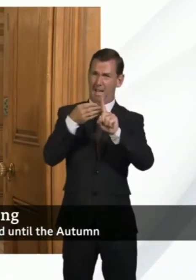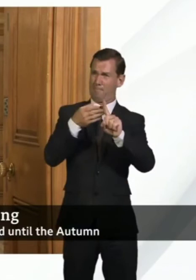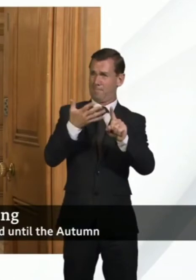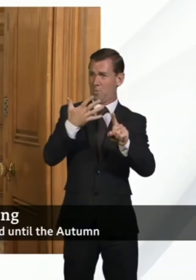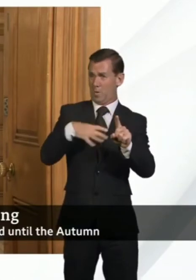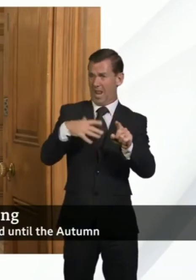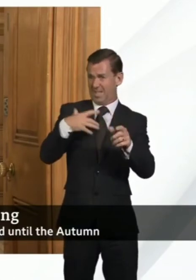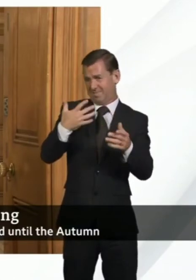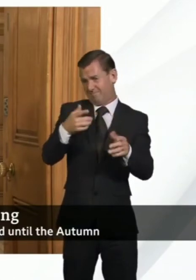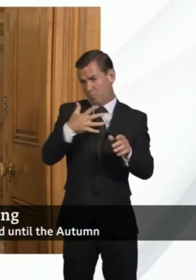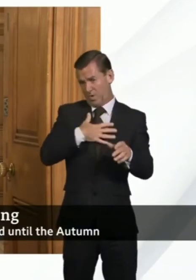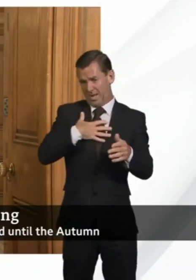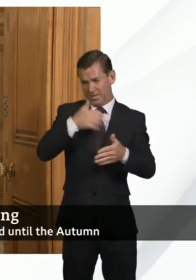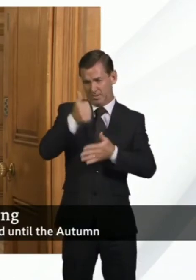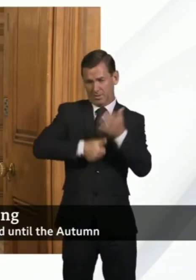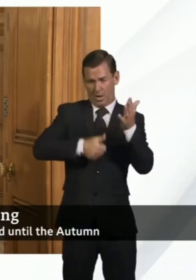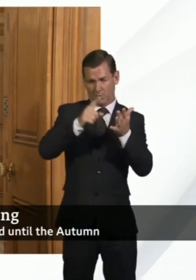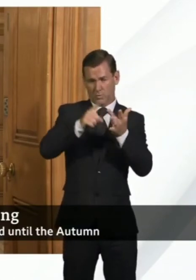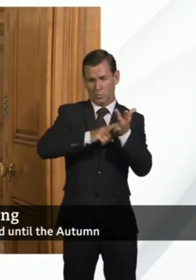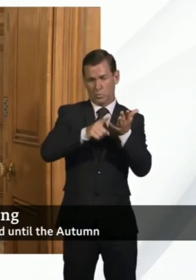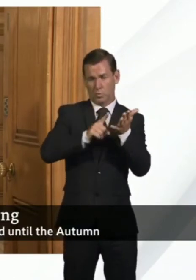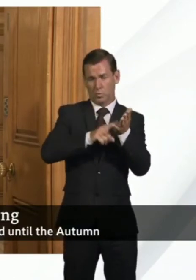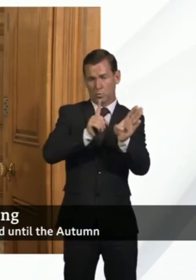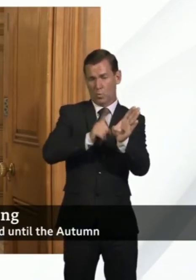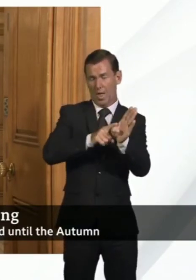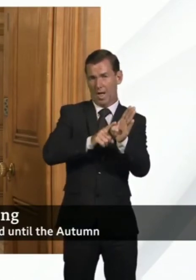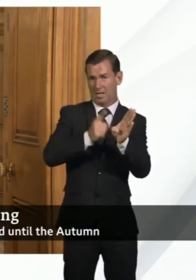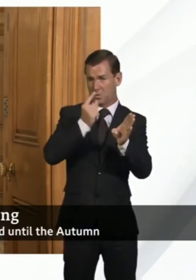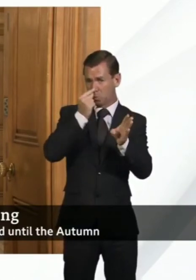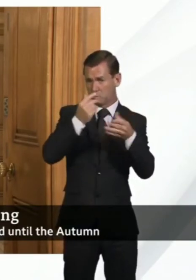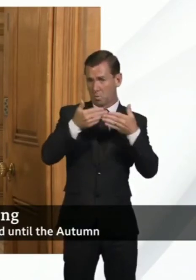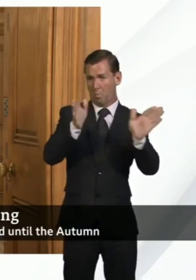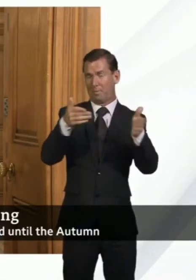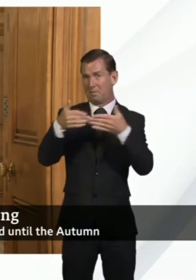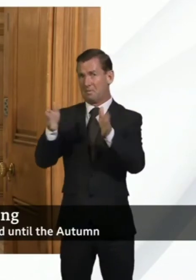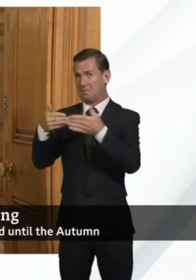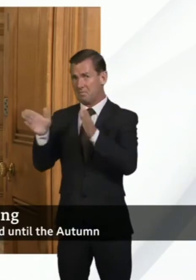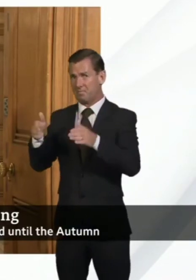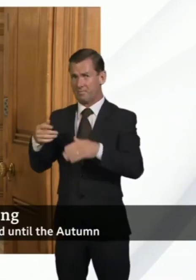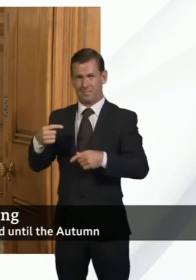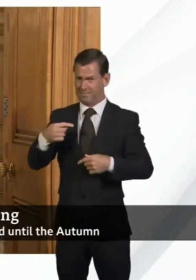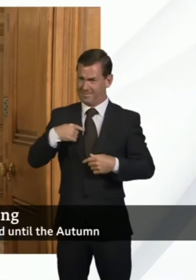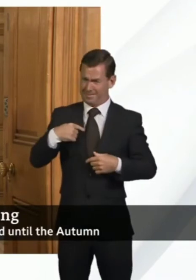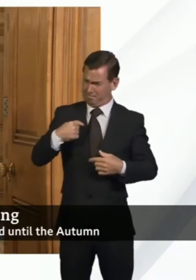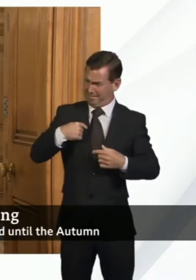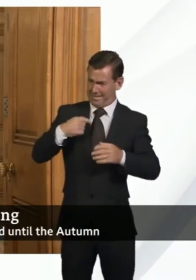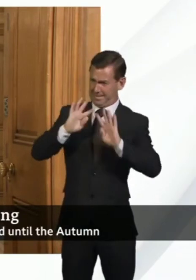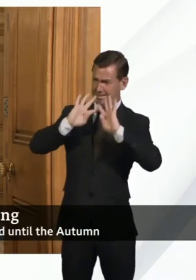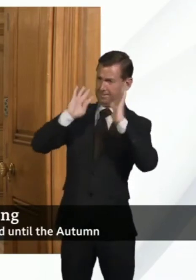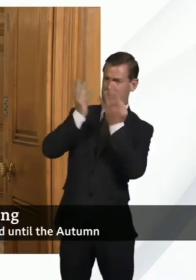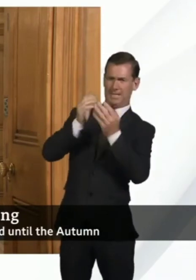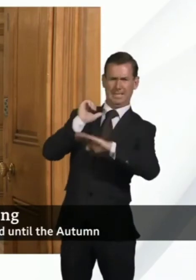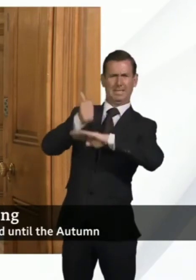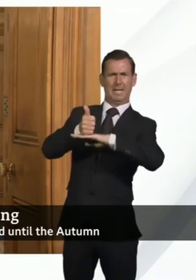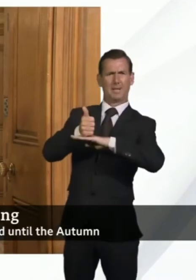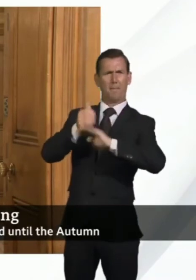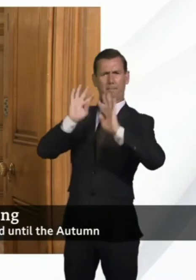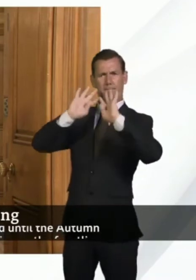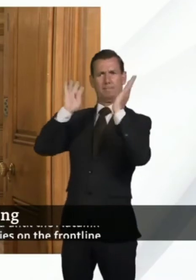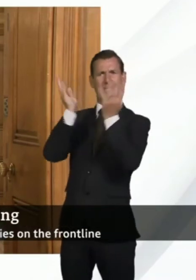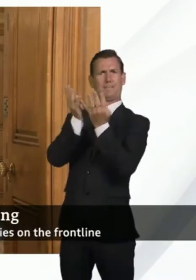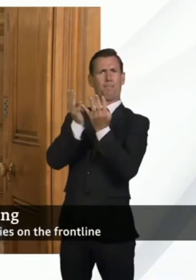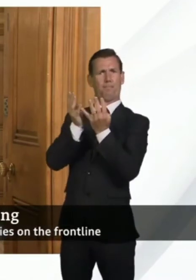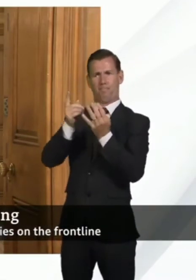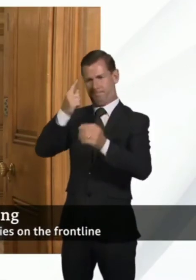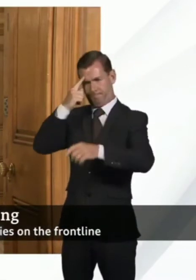July we're working hard to be able to deliver on that that is partly why I've set up this task course I announced at the beginning of this press conference bringing